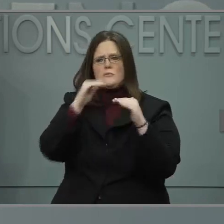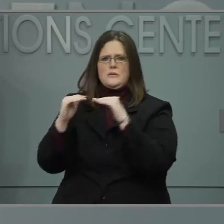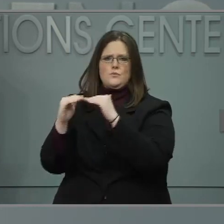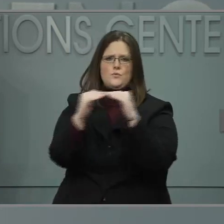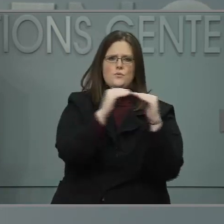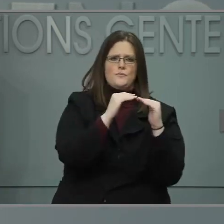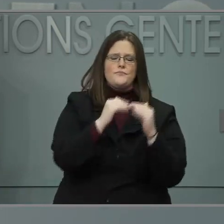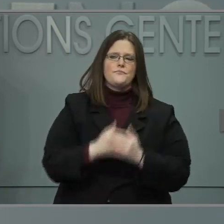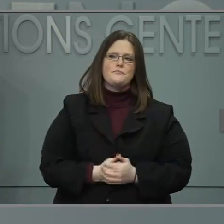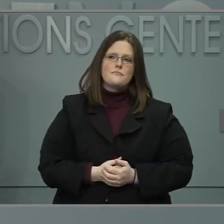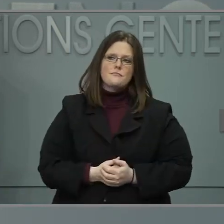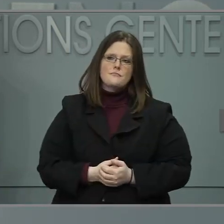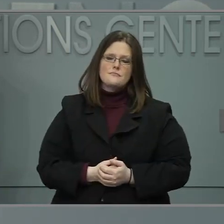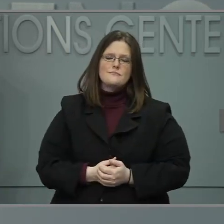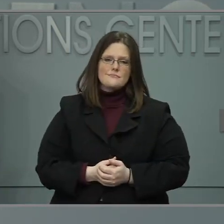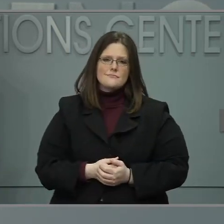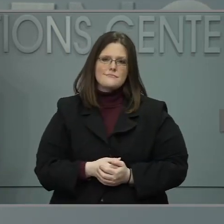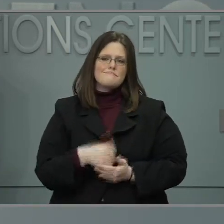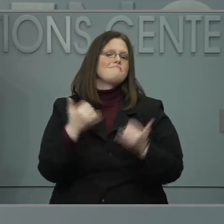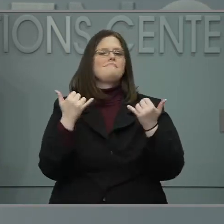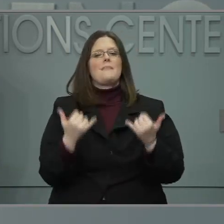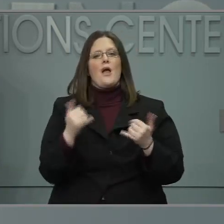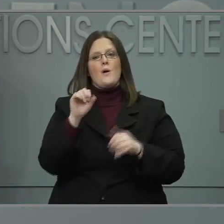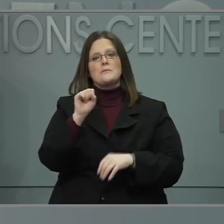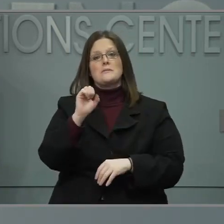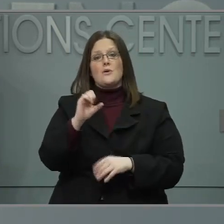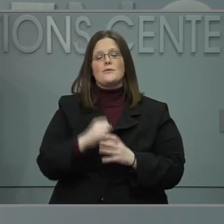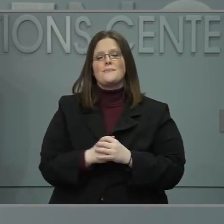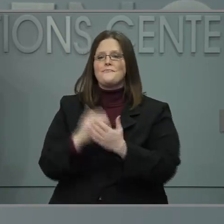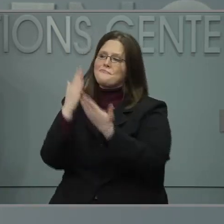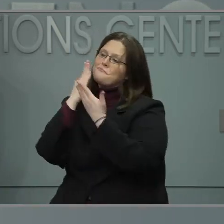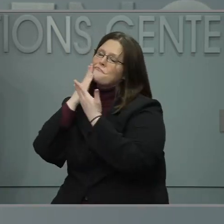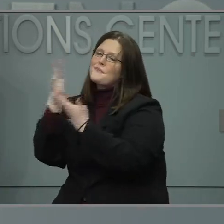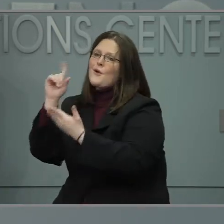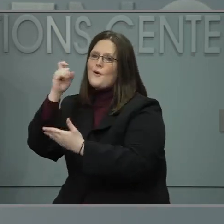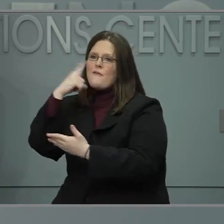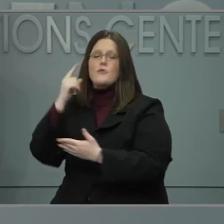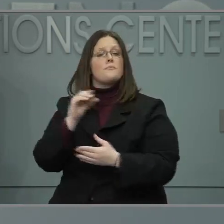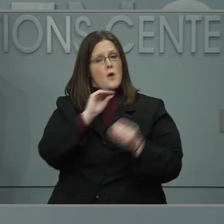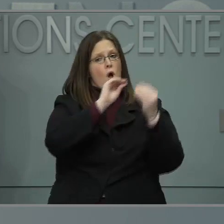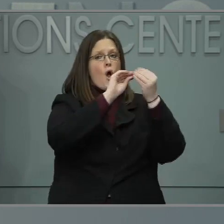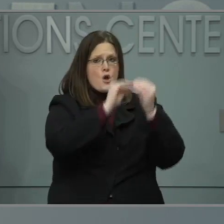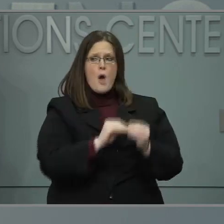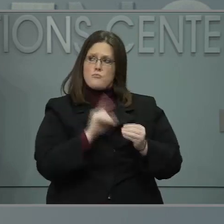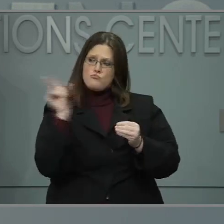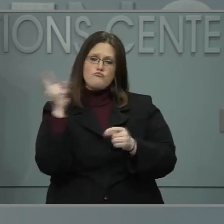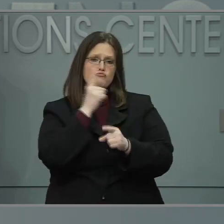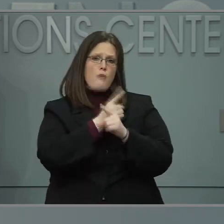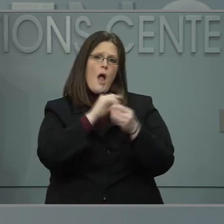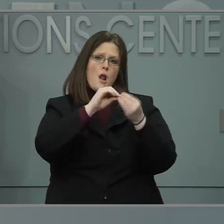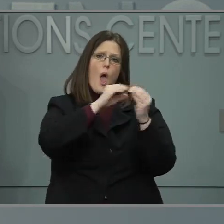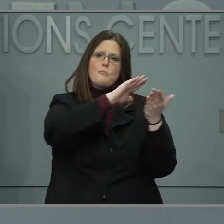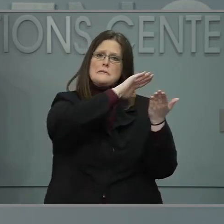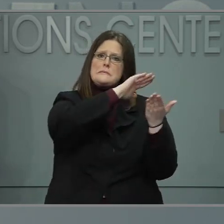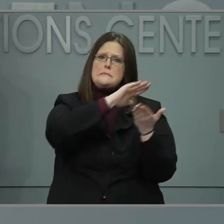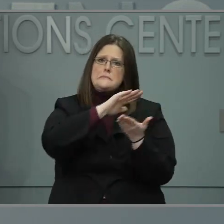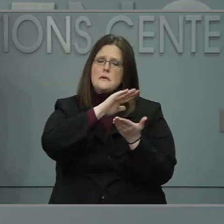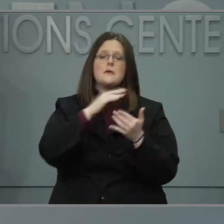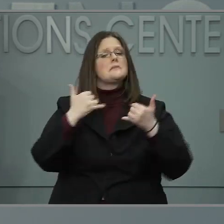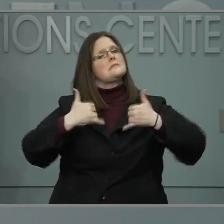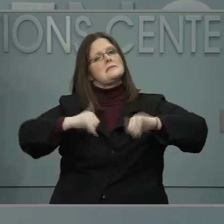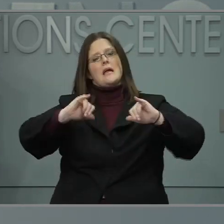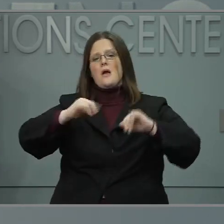Thank you, Governor. While our numbers continue to trend downward, we still see very high levels of virus across North Carolina.